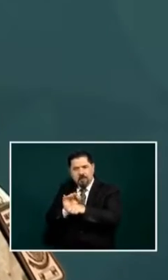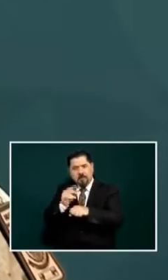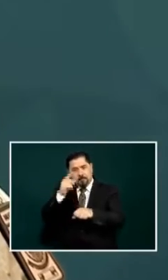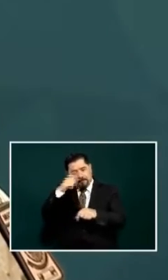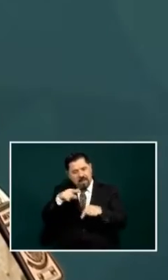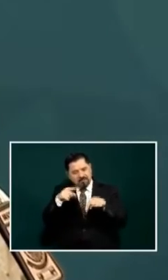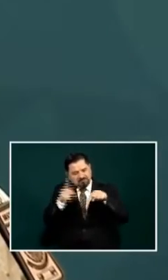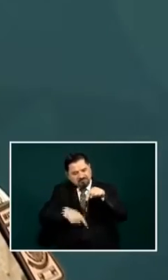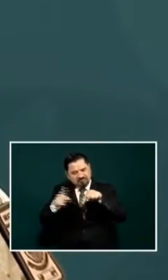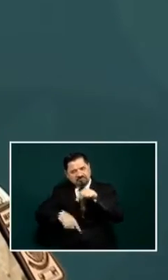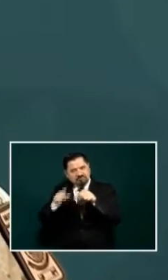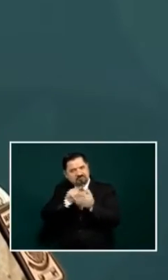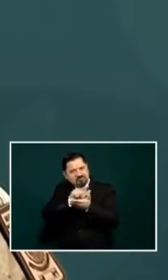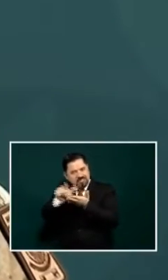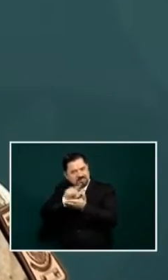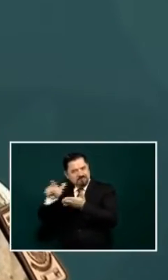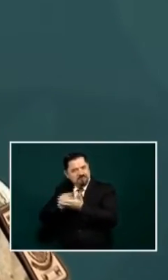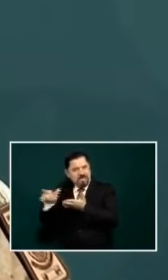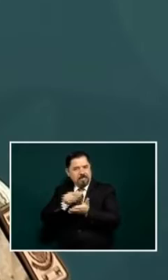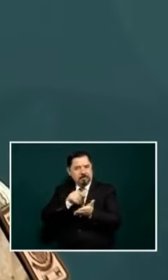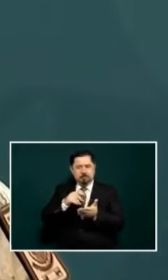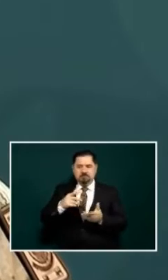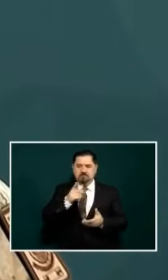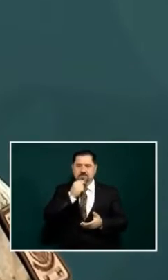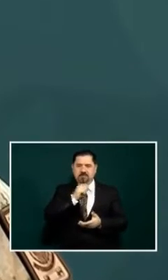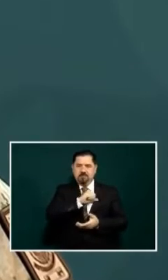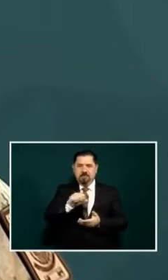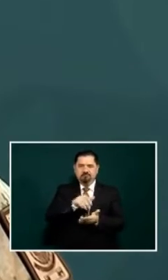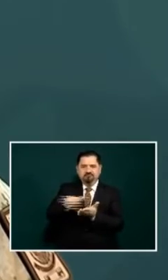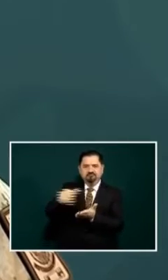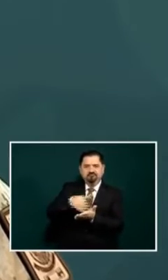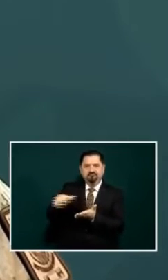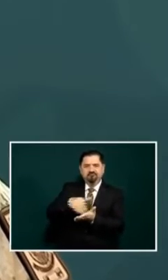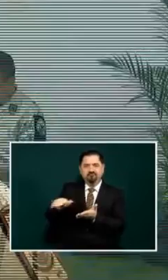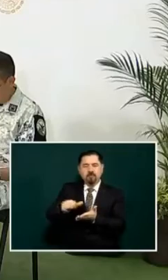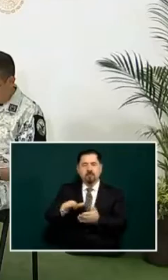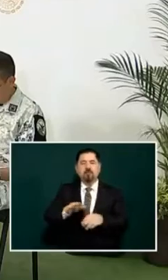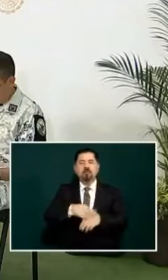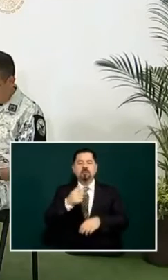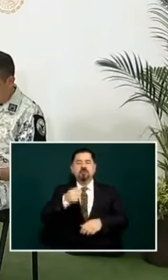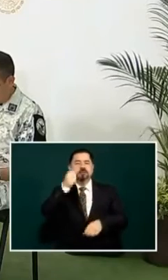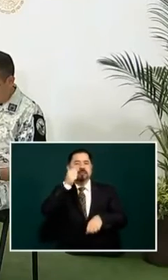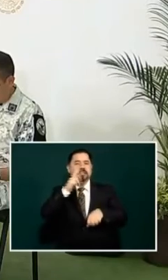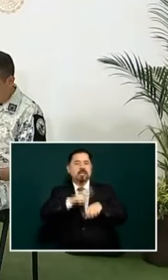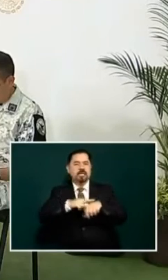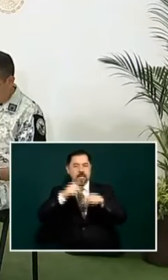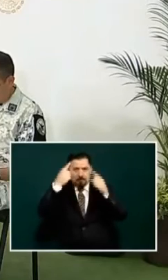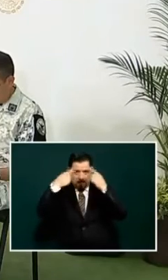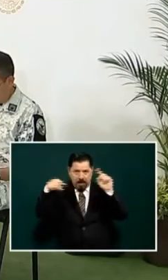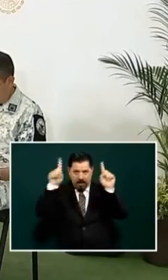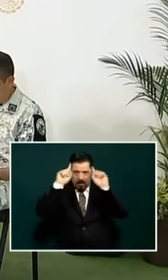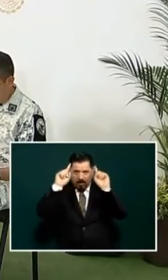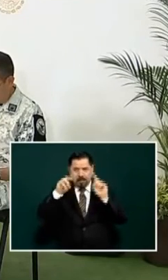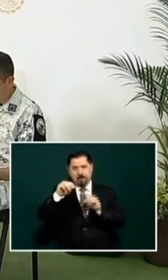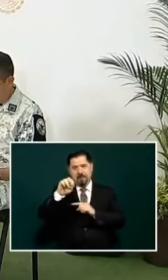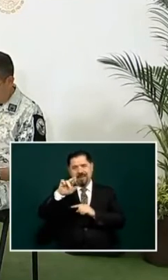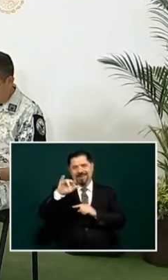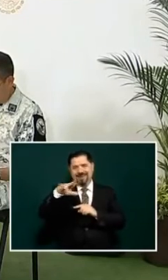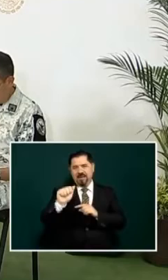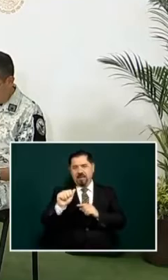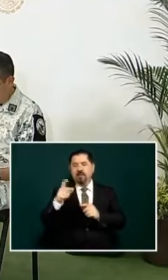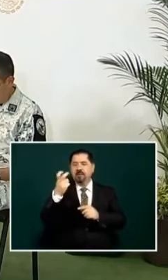administration we can initiate on that the secretary of marine they will participate